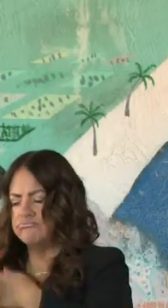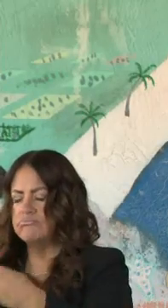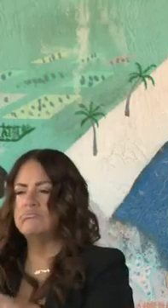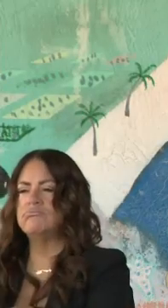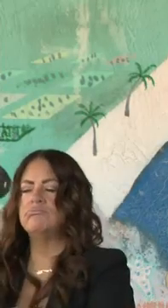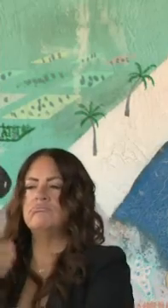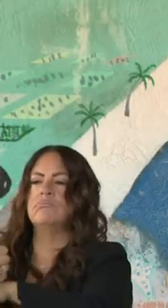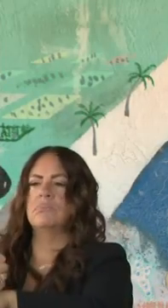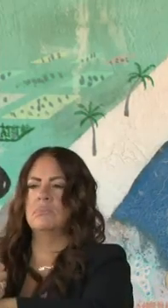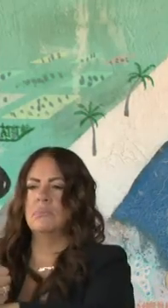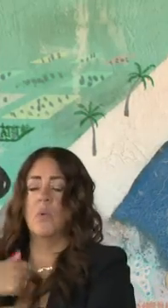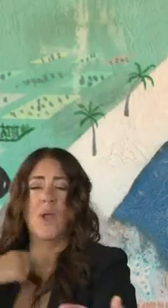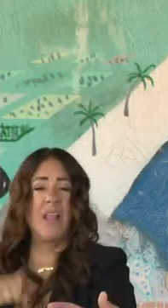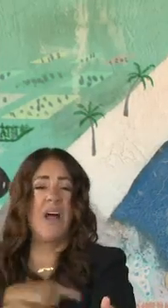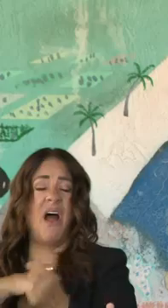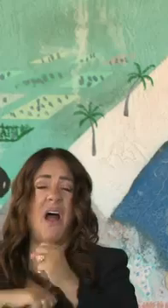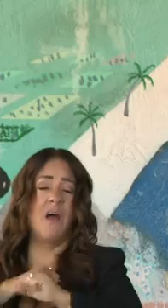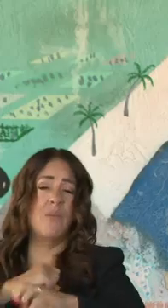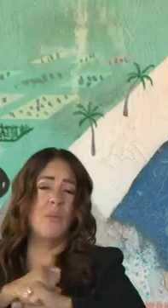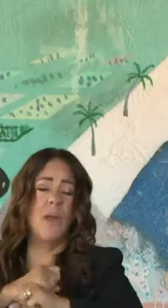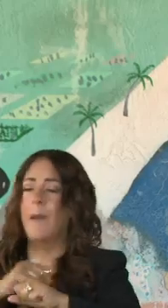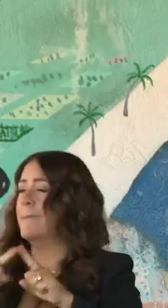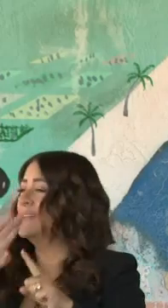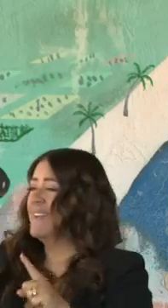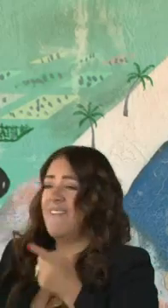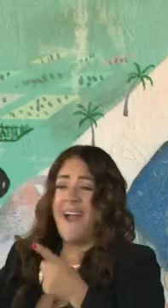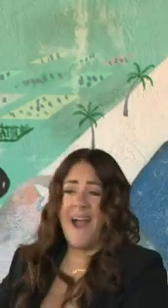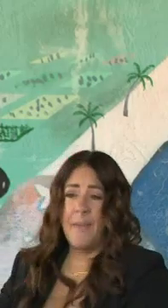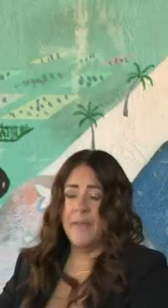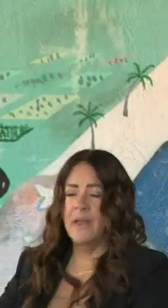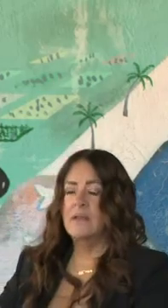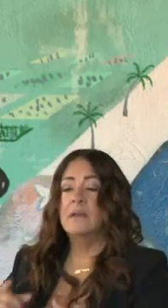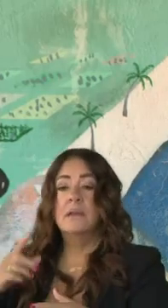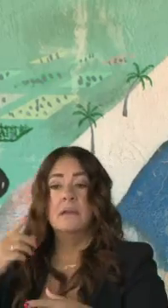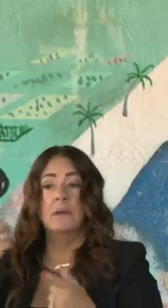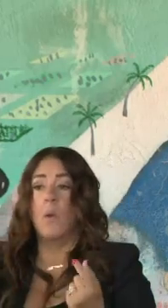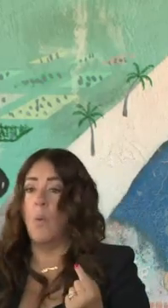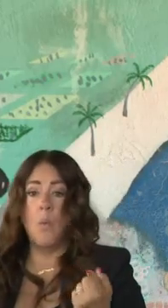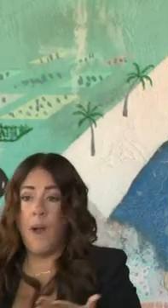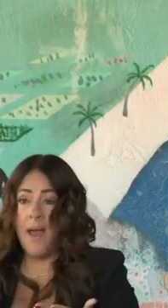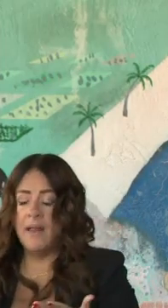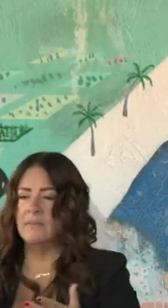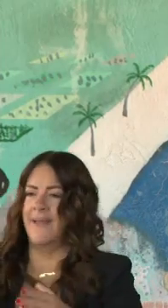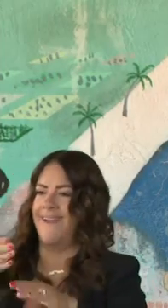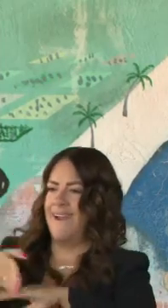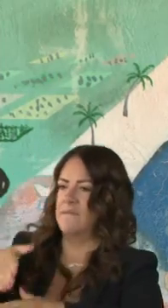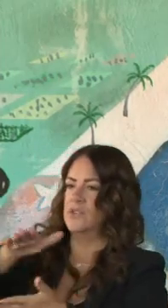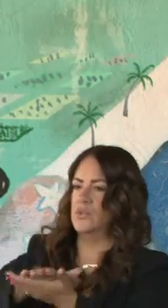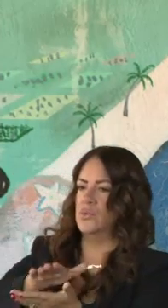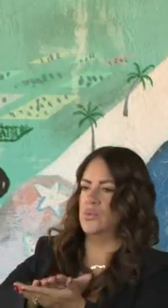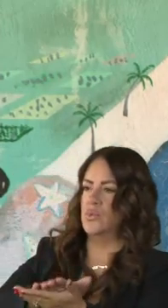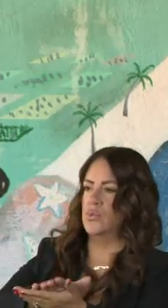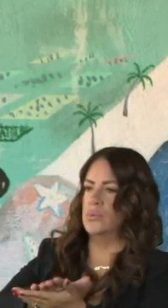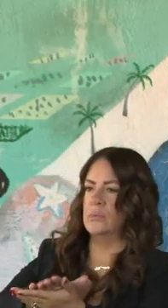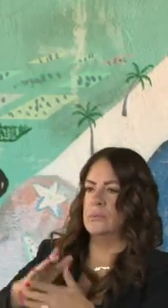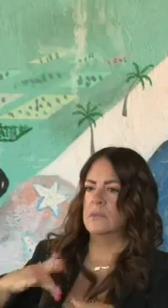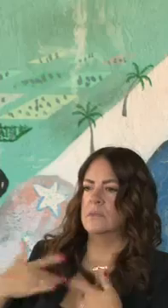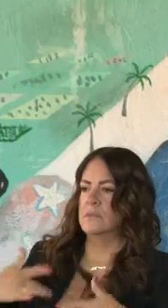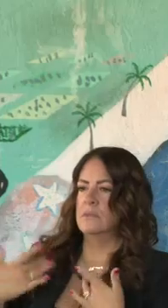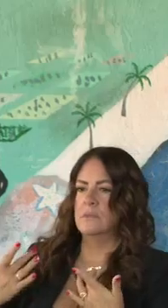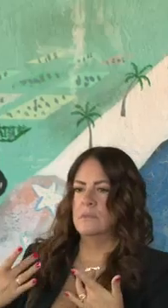been promoted in this state, but it's never been achieved. That's after school for all California school children,